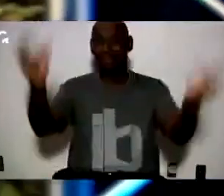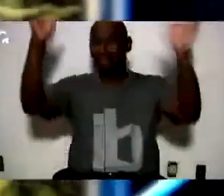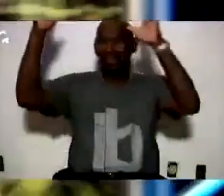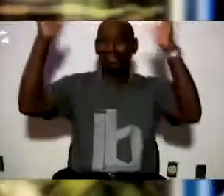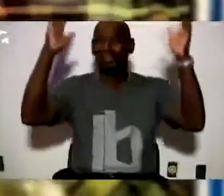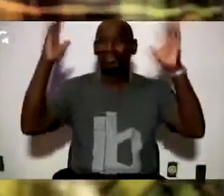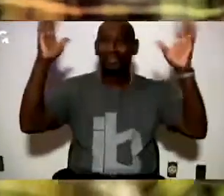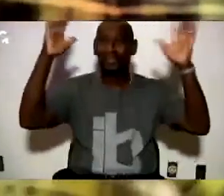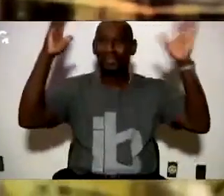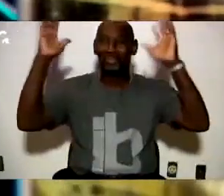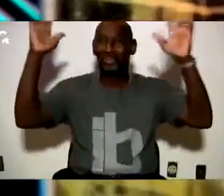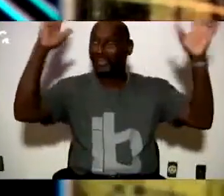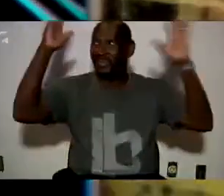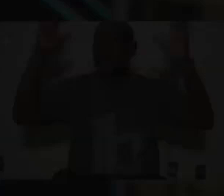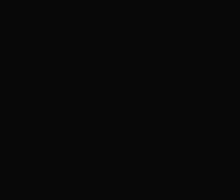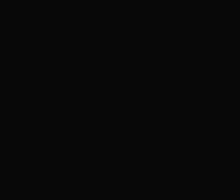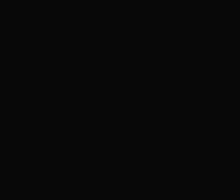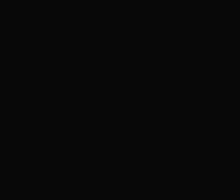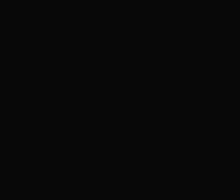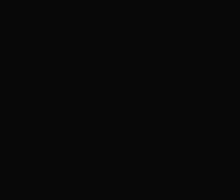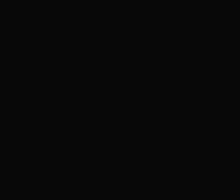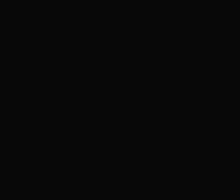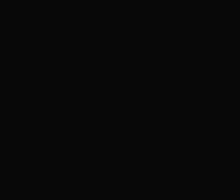next year next year you